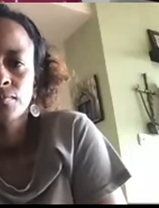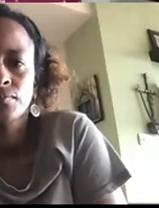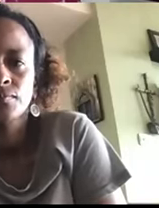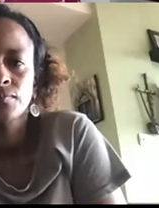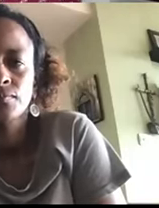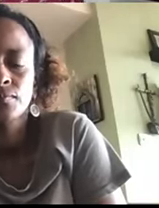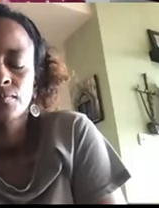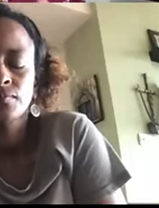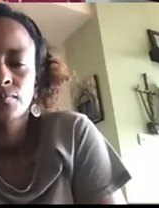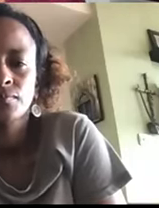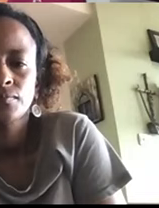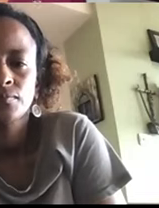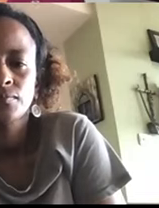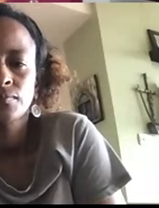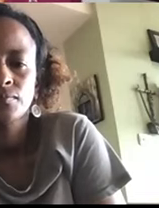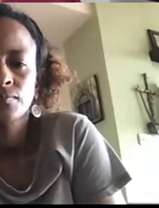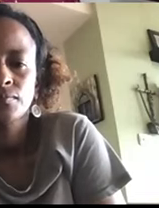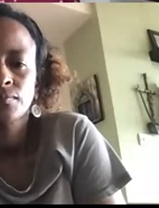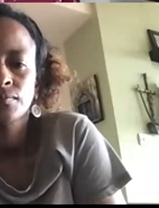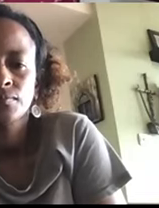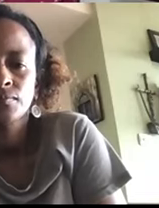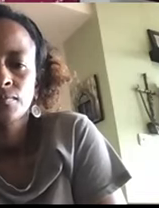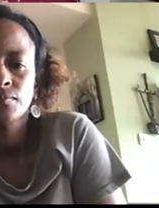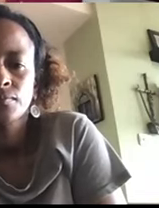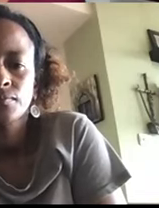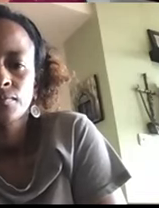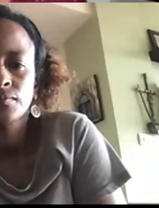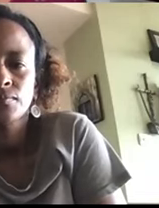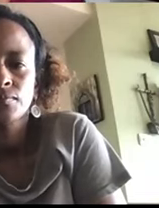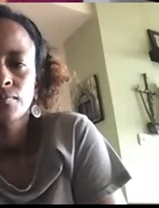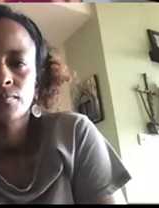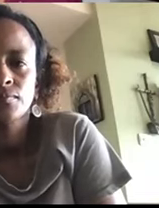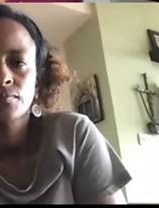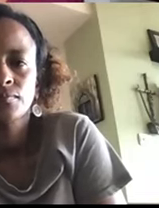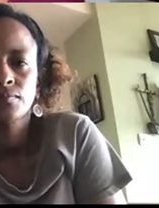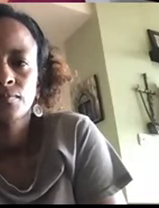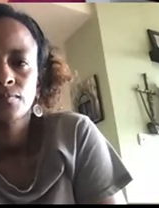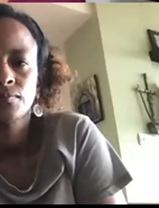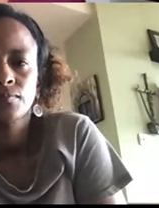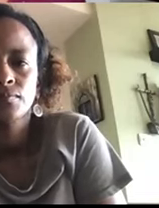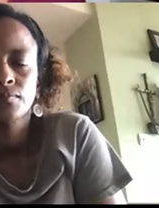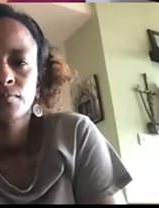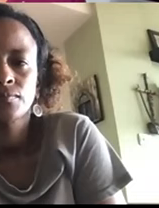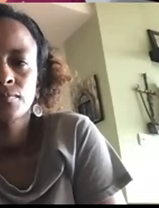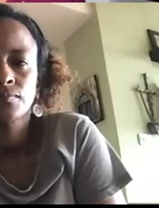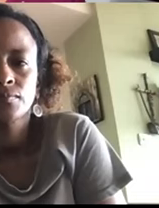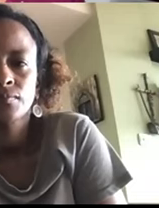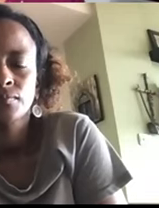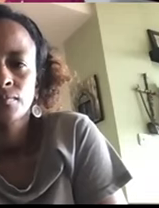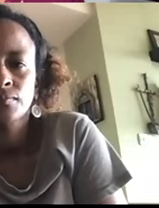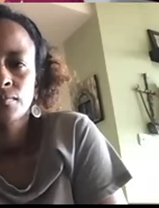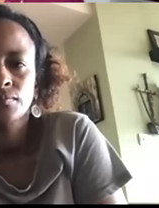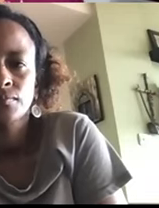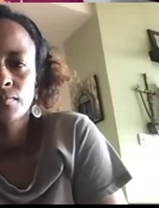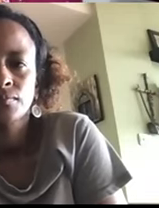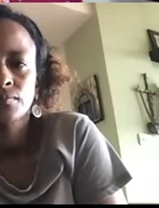slides. And also, I encourage you to look at our really two exciting events coming in September. We have an